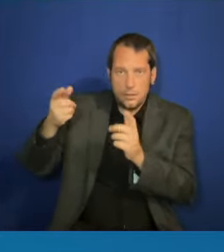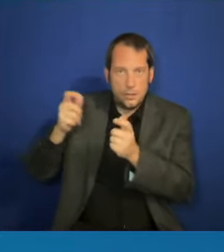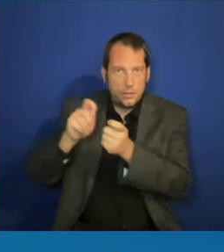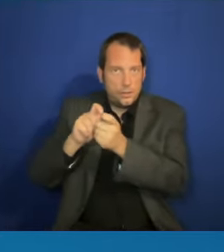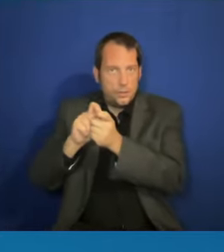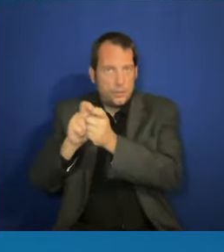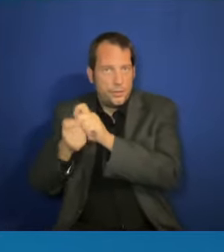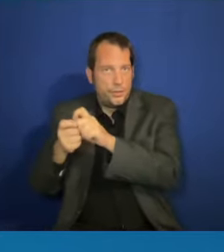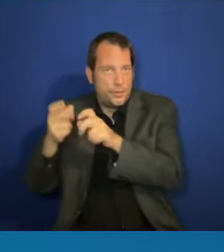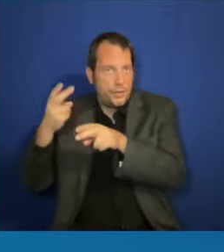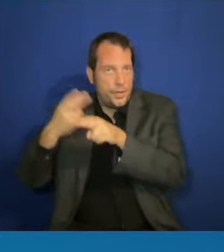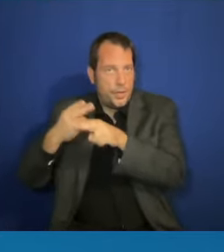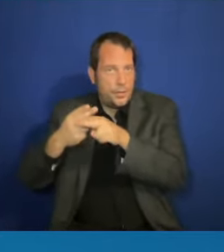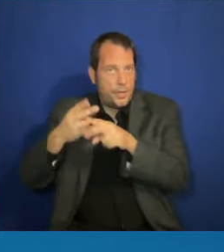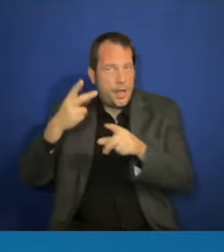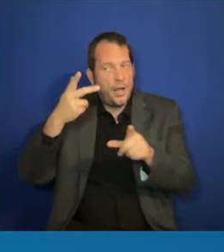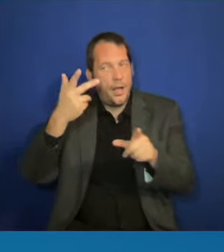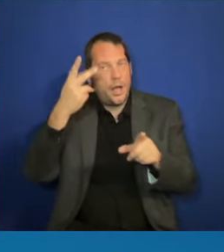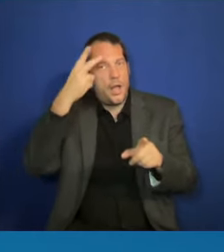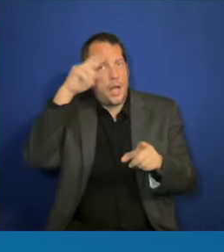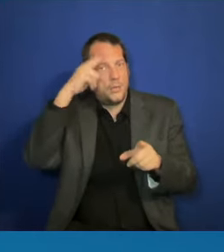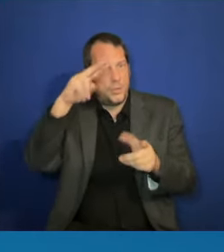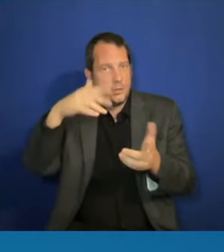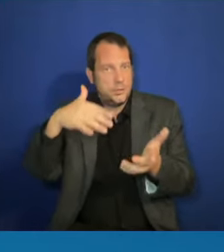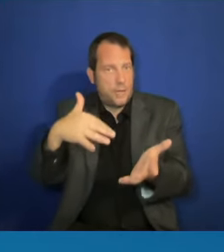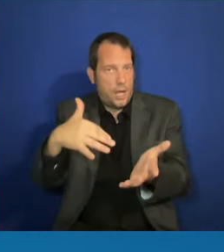Californian, so this was, you know, early on how we.